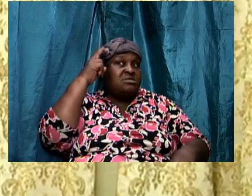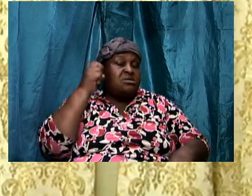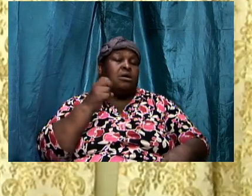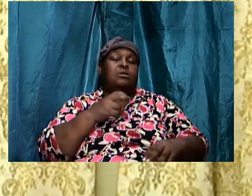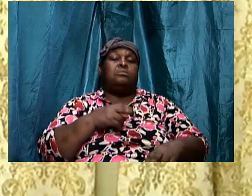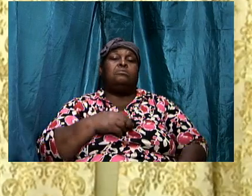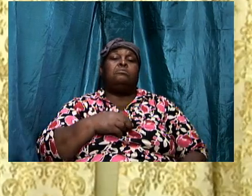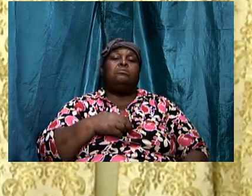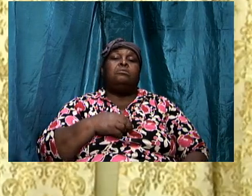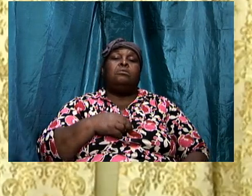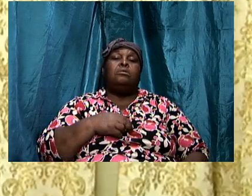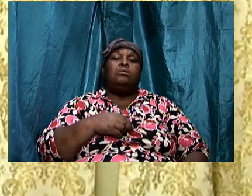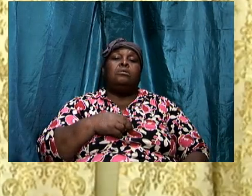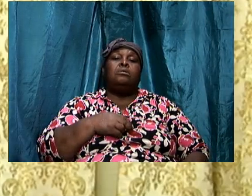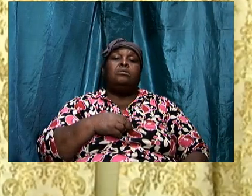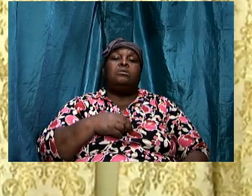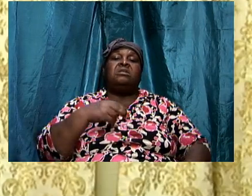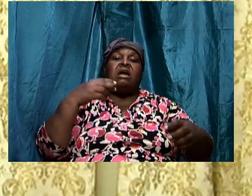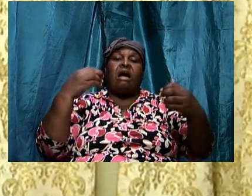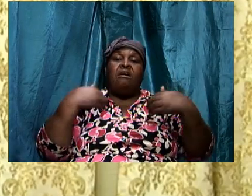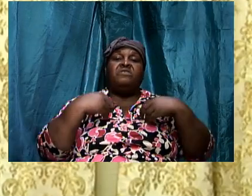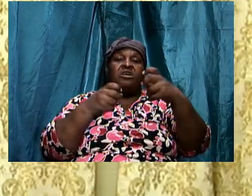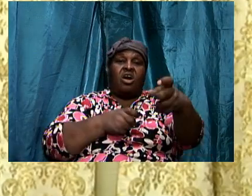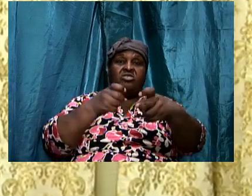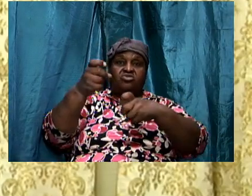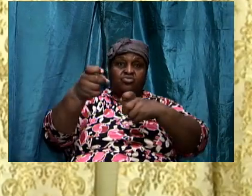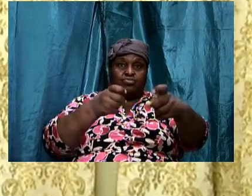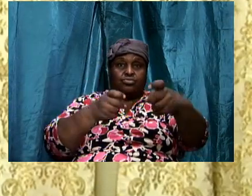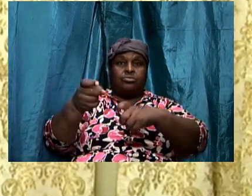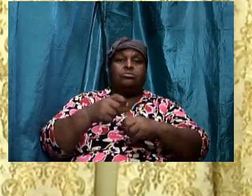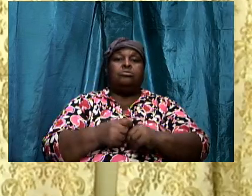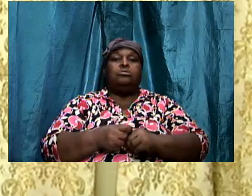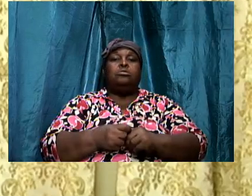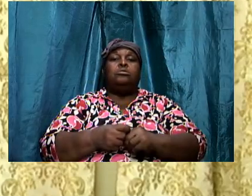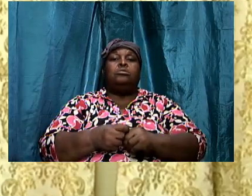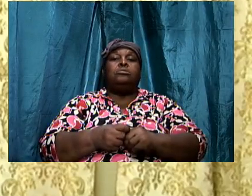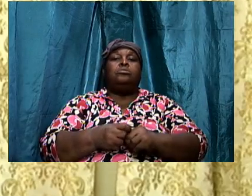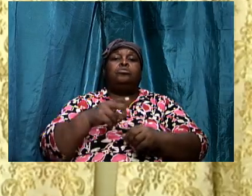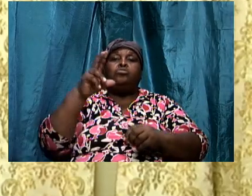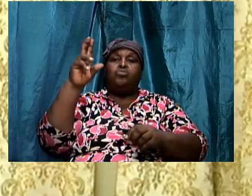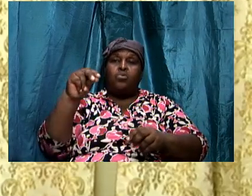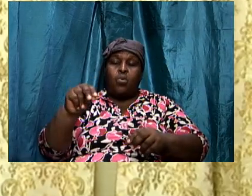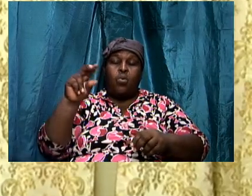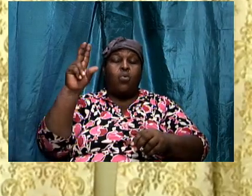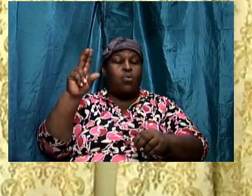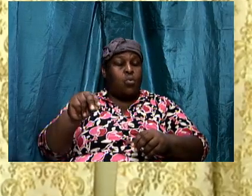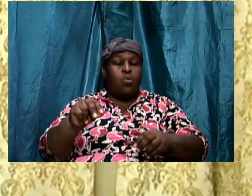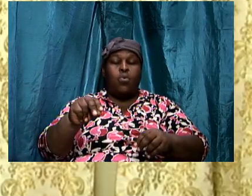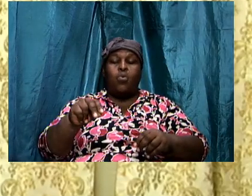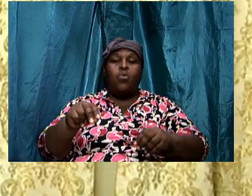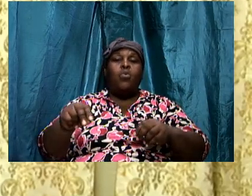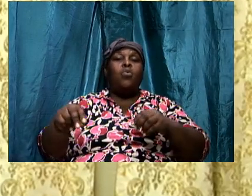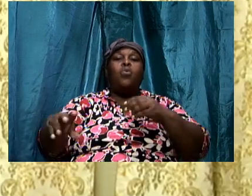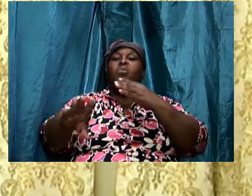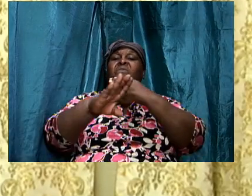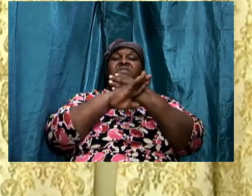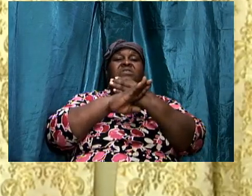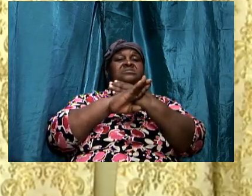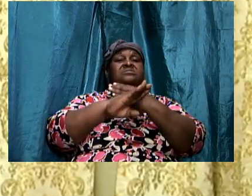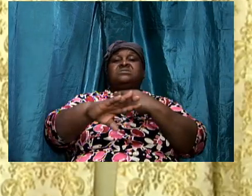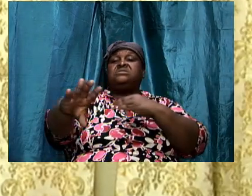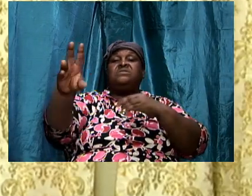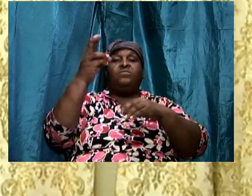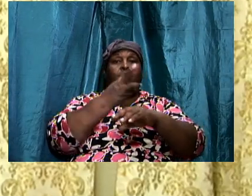and to have the upper hand. The absence of the word means we have no offensive weapon